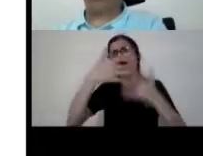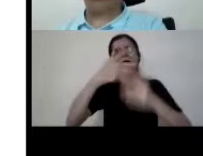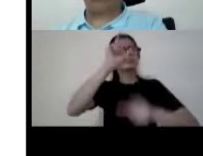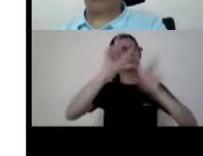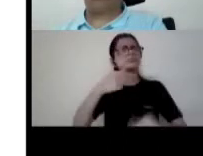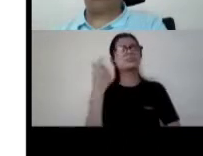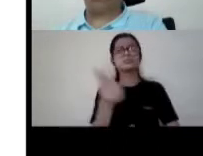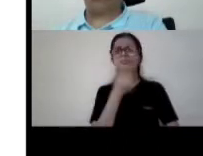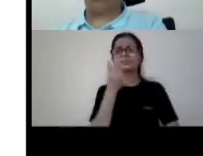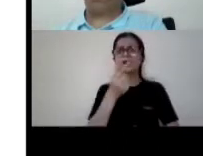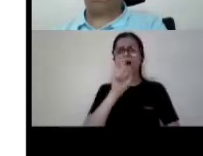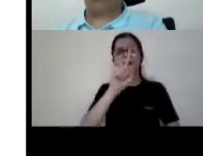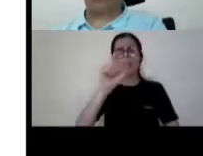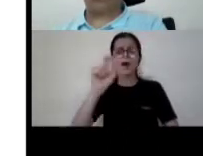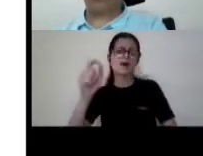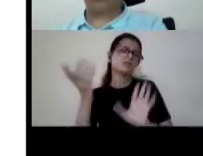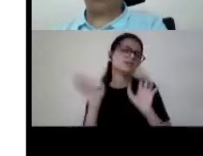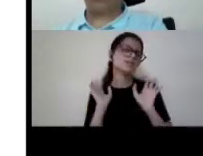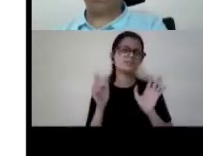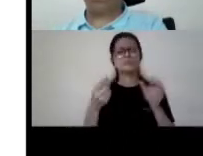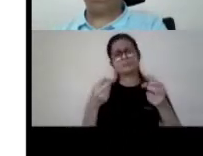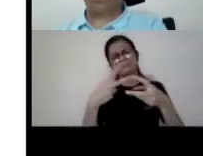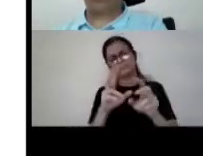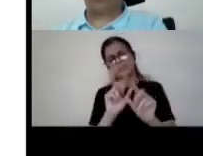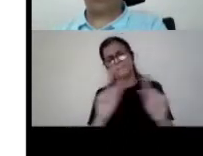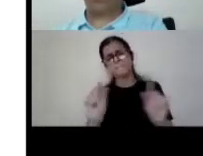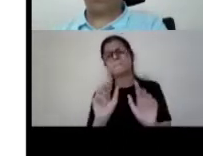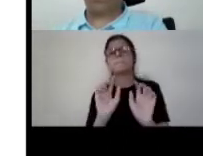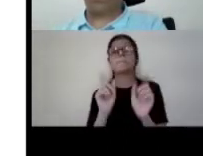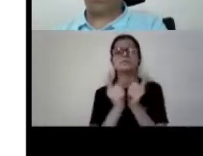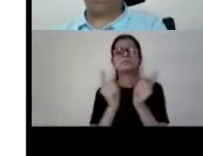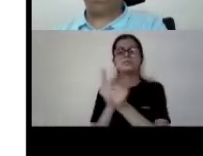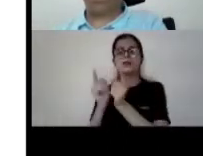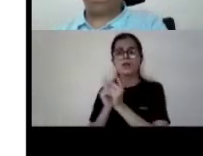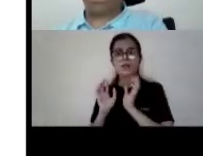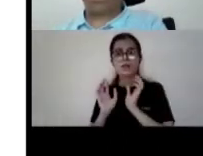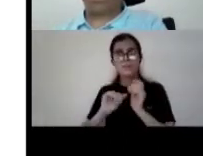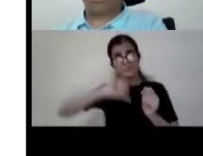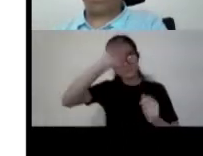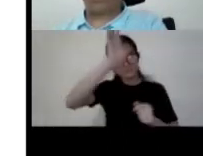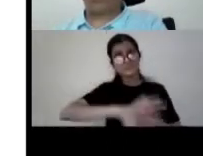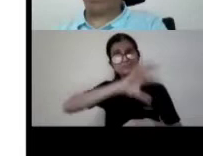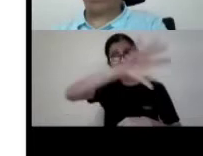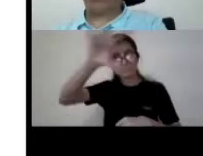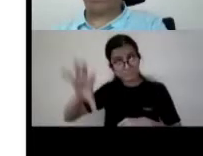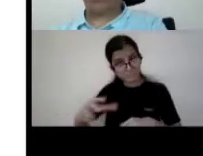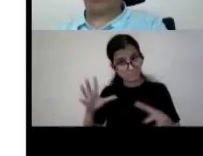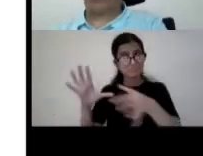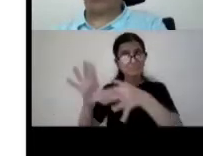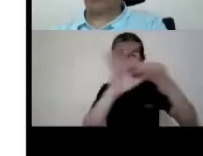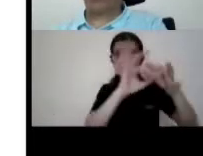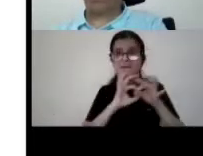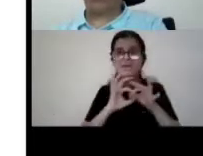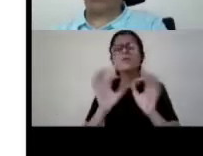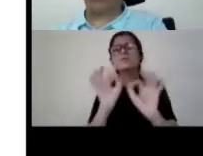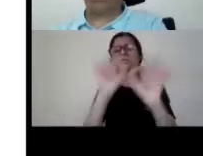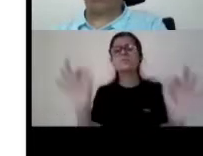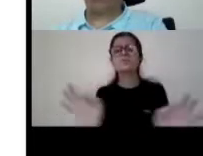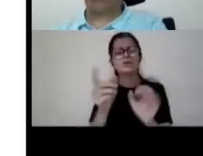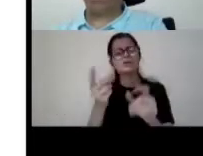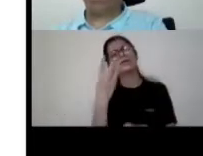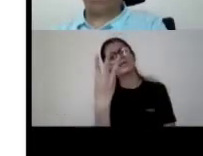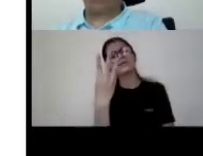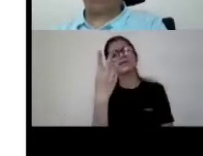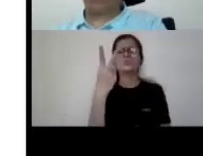100 200 titles not more than that because they were not connected to the whole country and they were connected to either one or two or three libraries